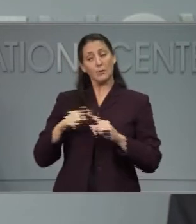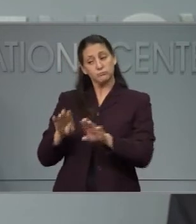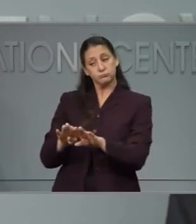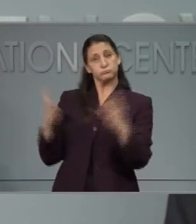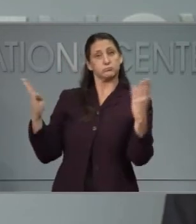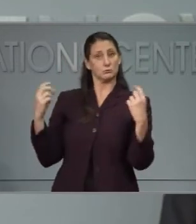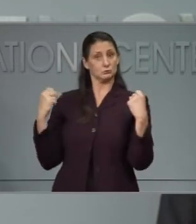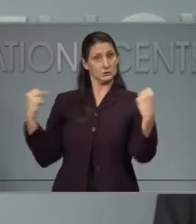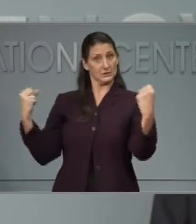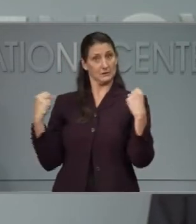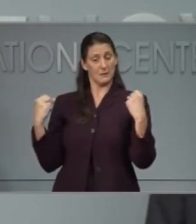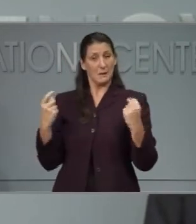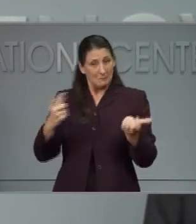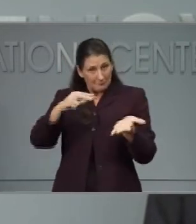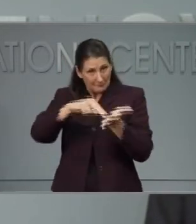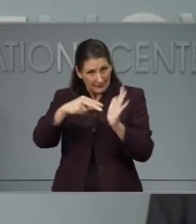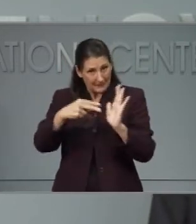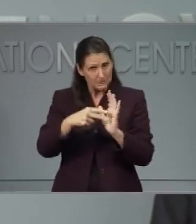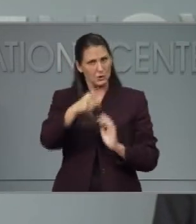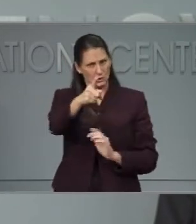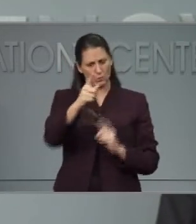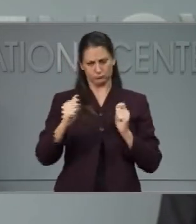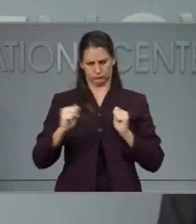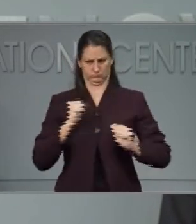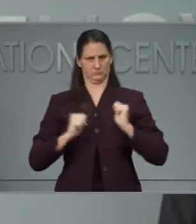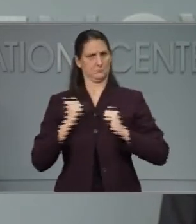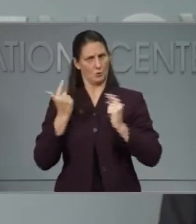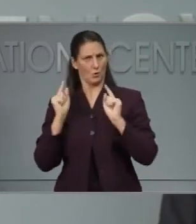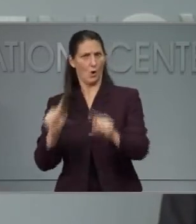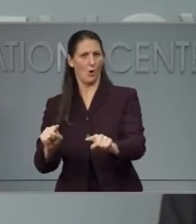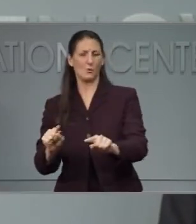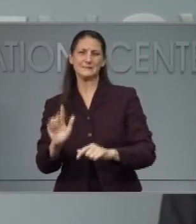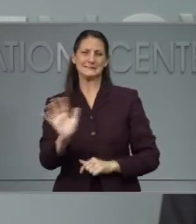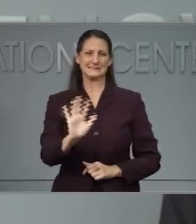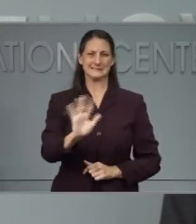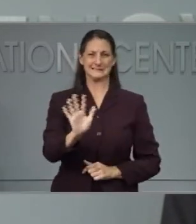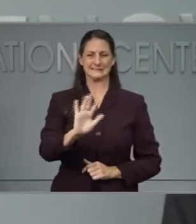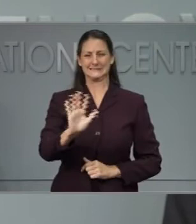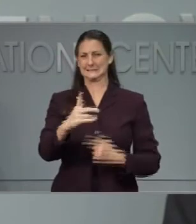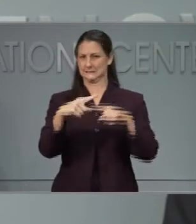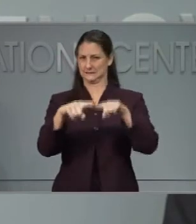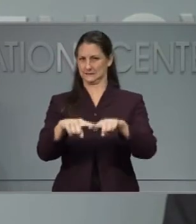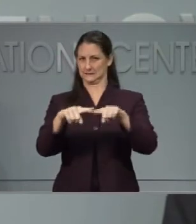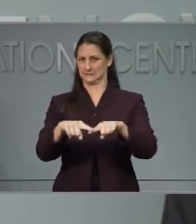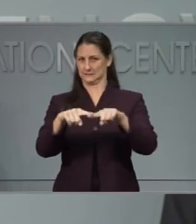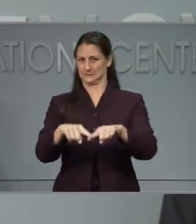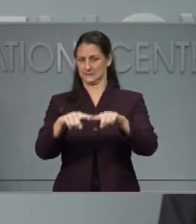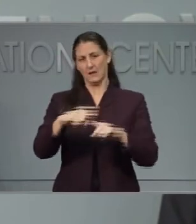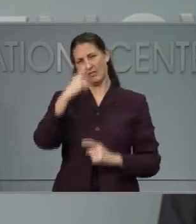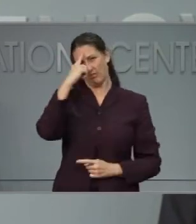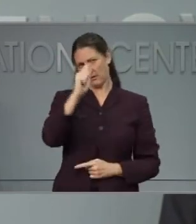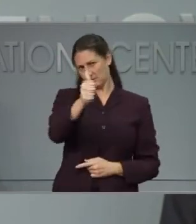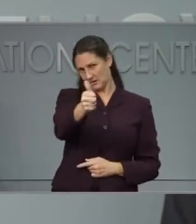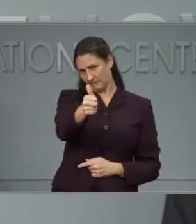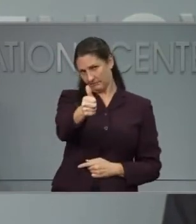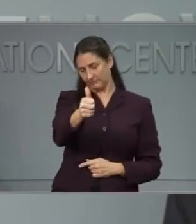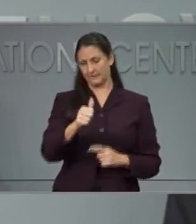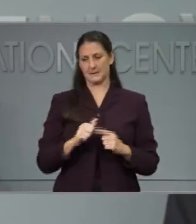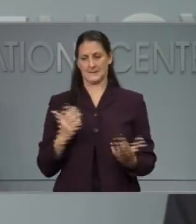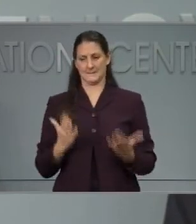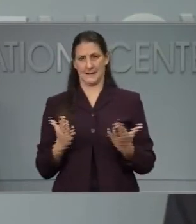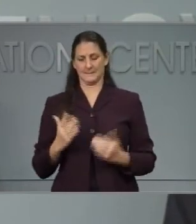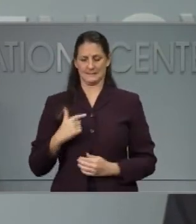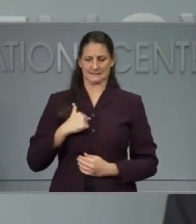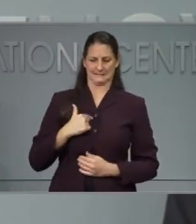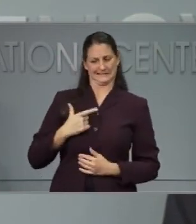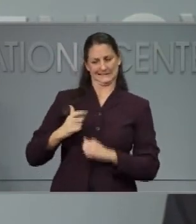remind folks to think about their own personal health risk or their family's health risk. We know that more than half of